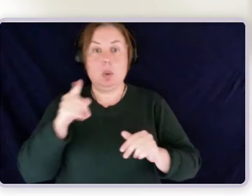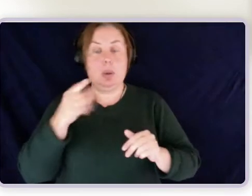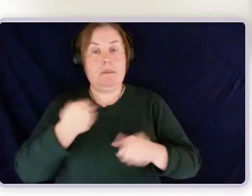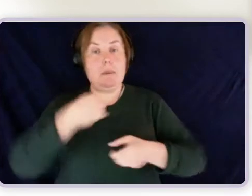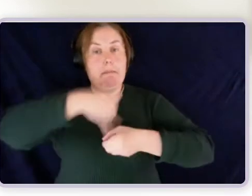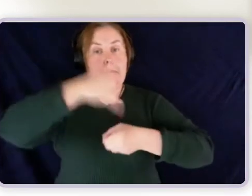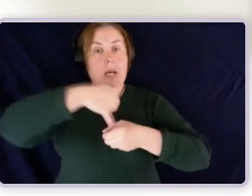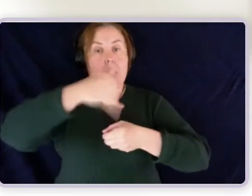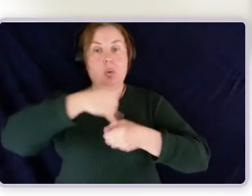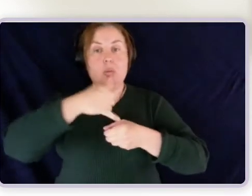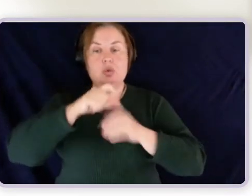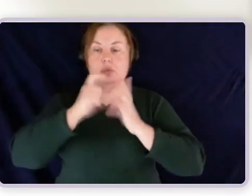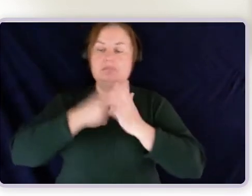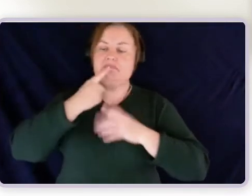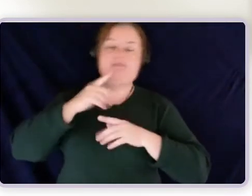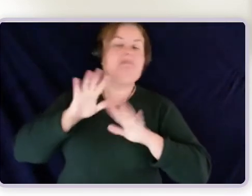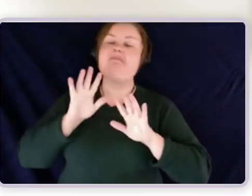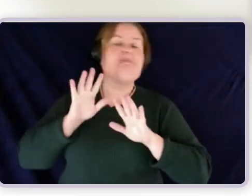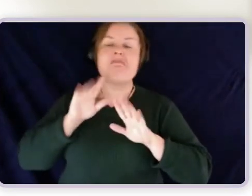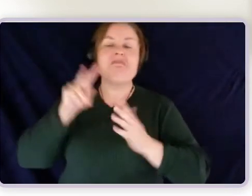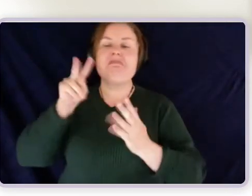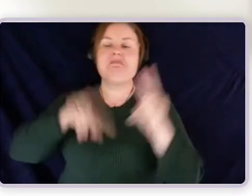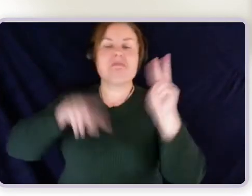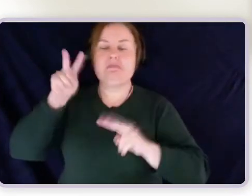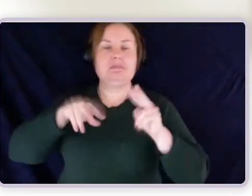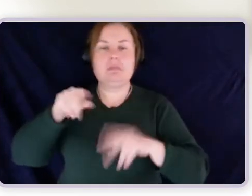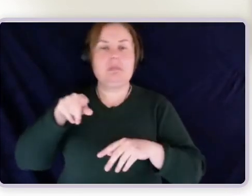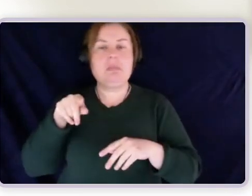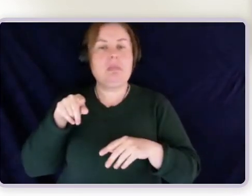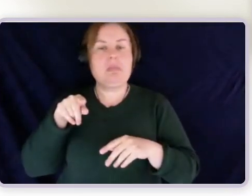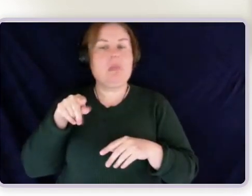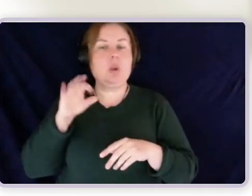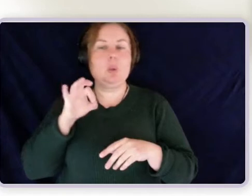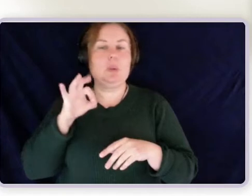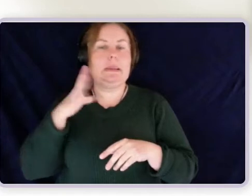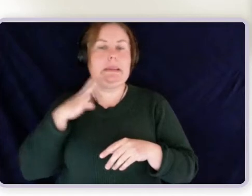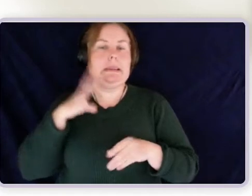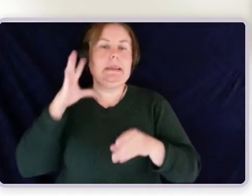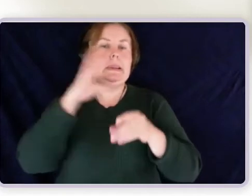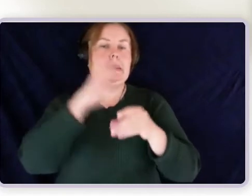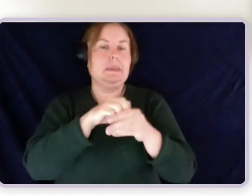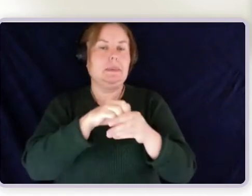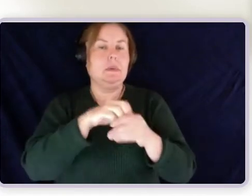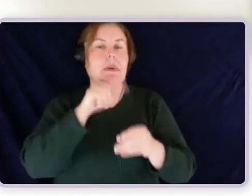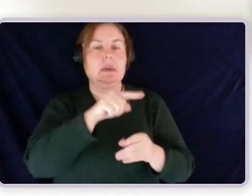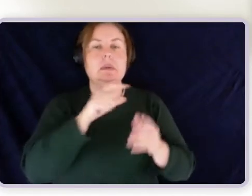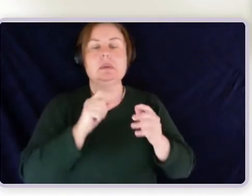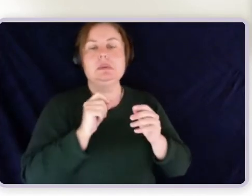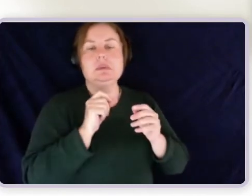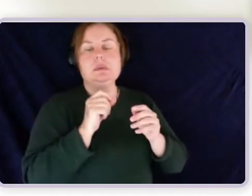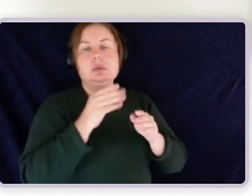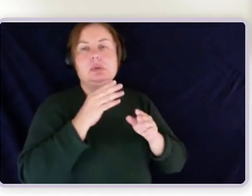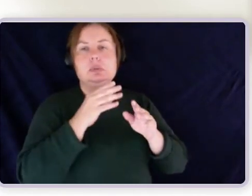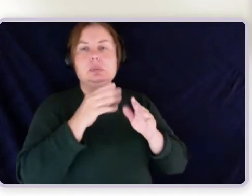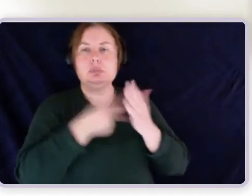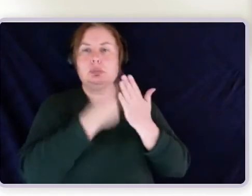those activities associated with JobSeeker or Newstart, while they're on that medical exemption, that time will not be counting